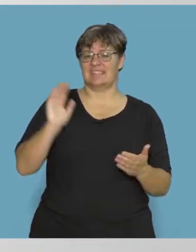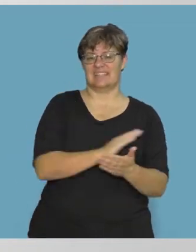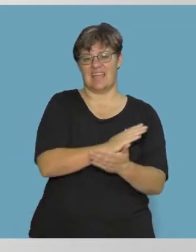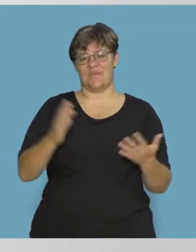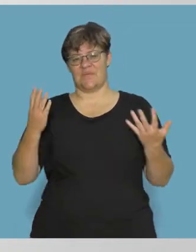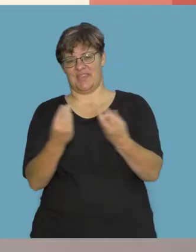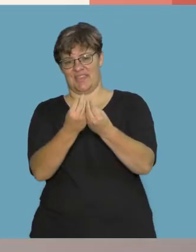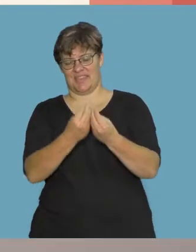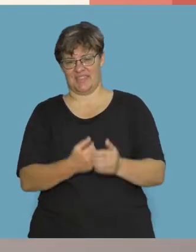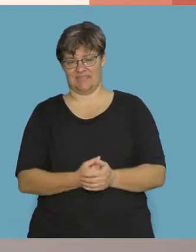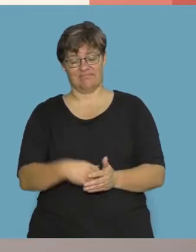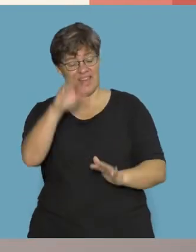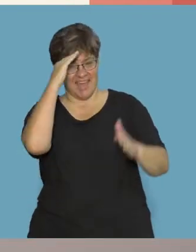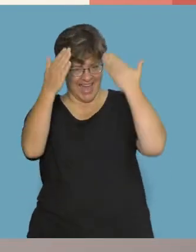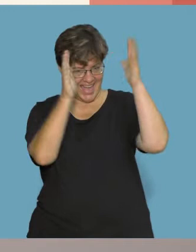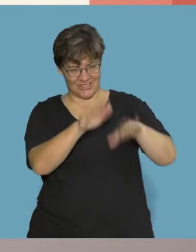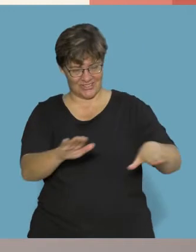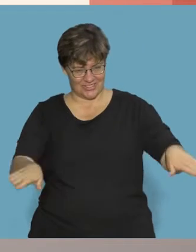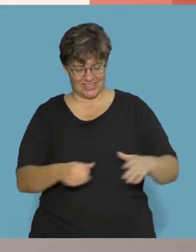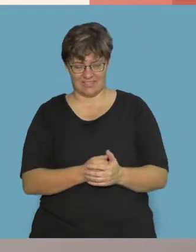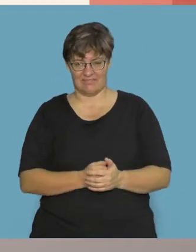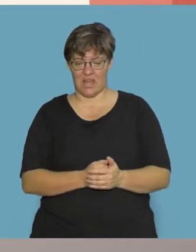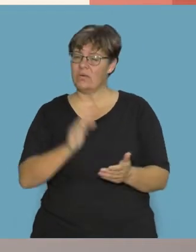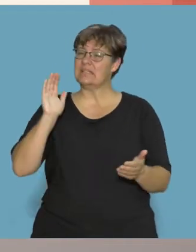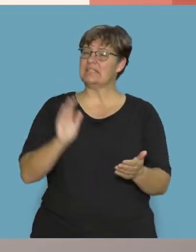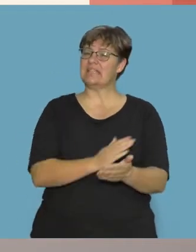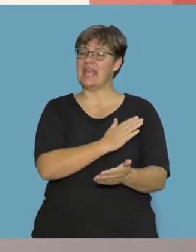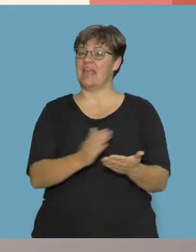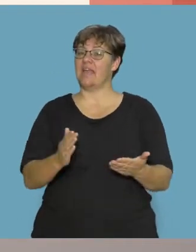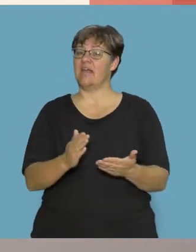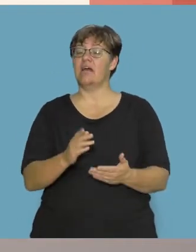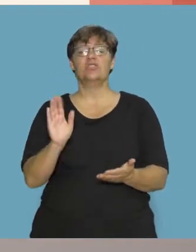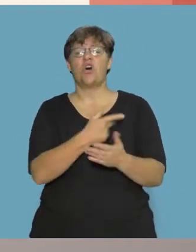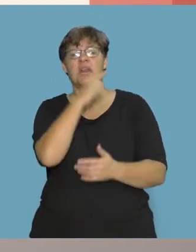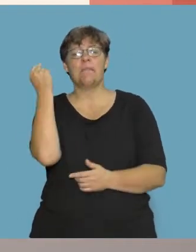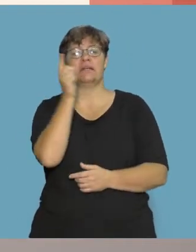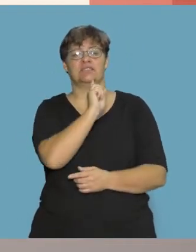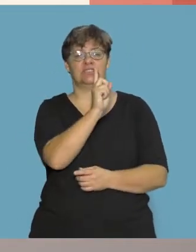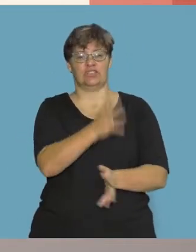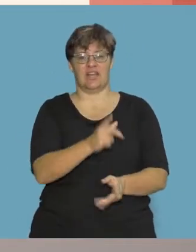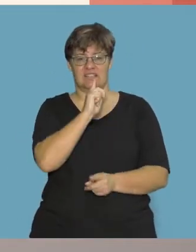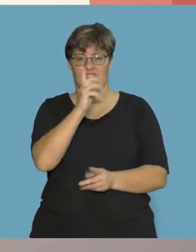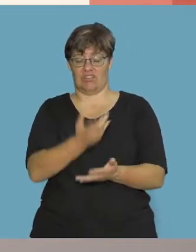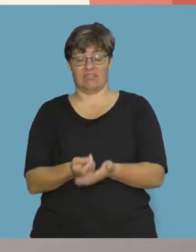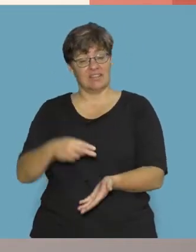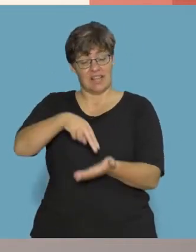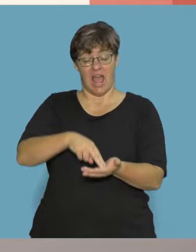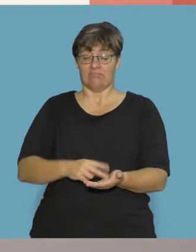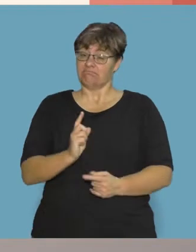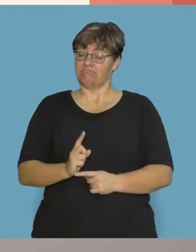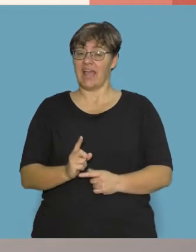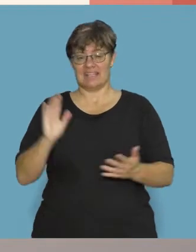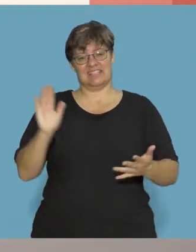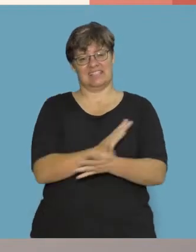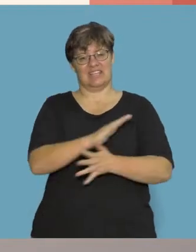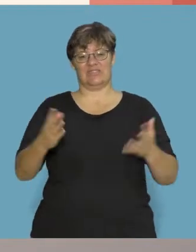Sing along! Hello children! We're going to sing a song called Teacher Teacher. Stand up straight